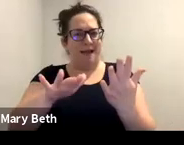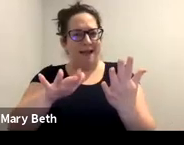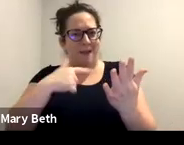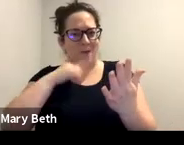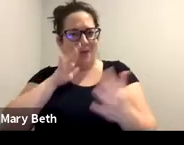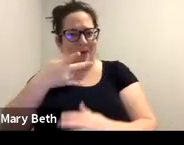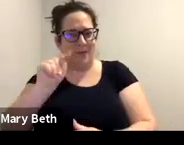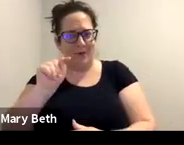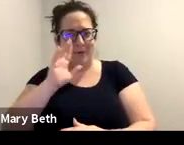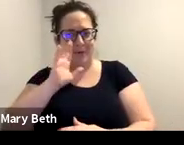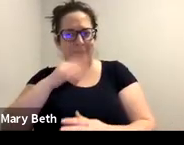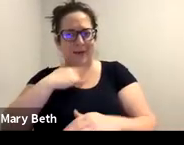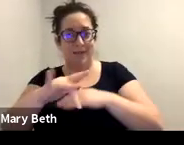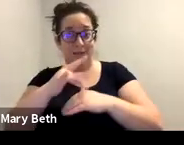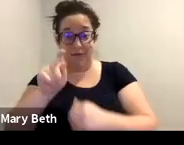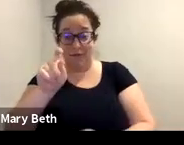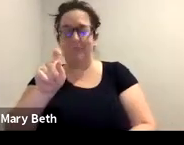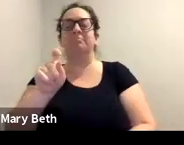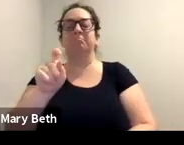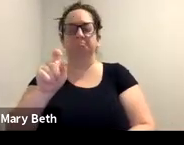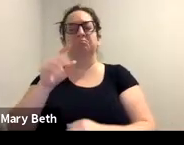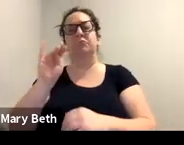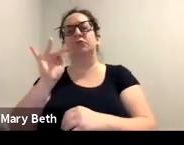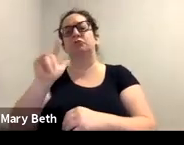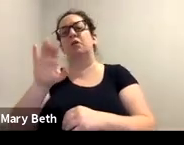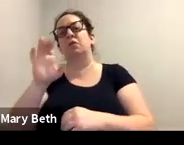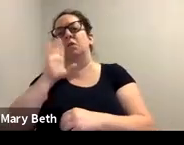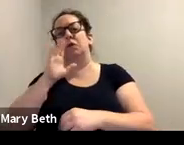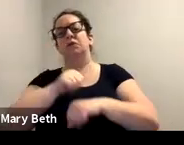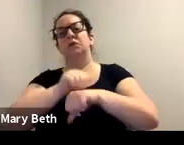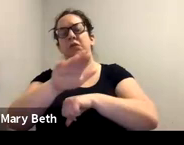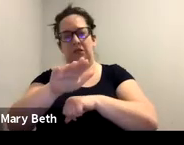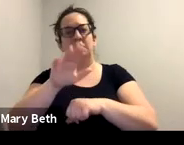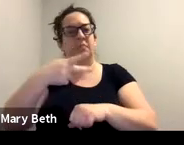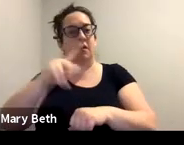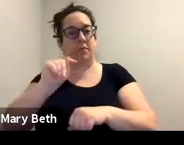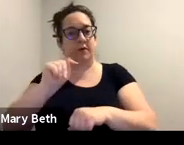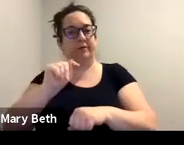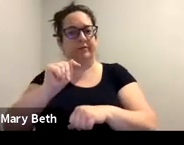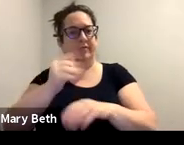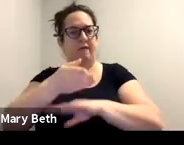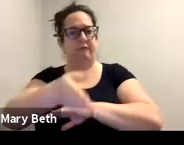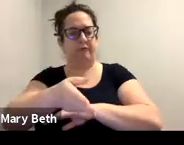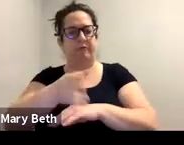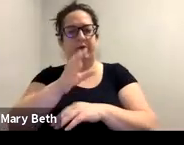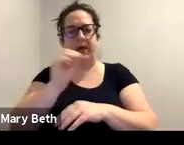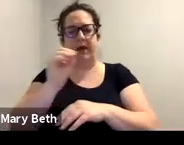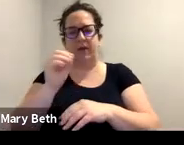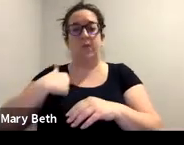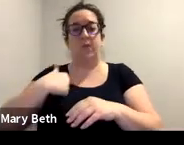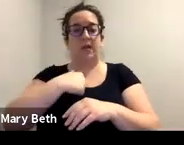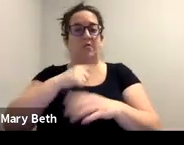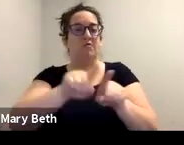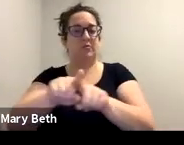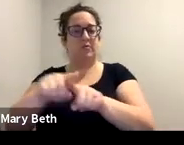is going to send out this PowerPoint afterwards. We also, with the support of Wix app, have created a checklist